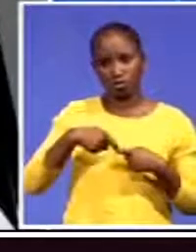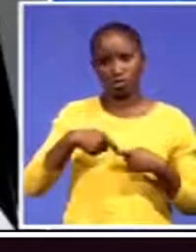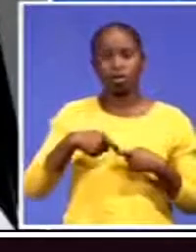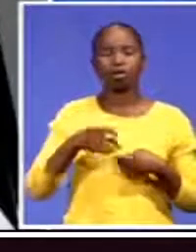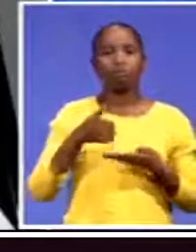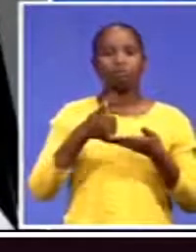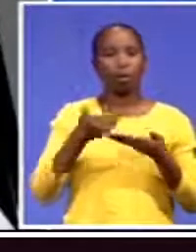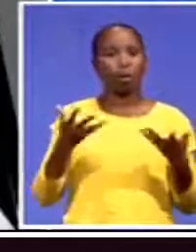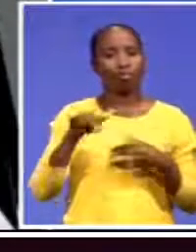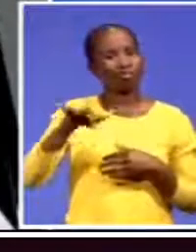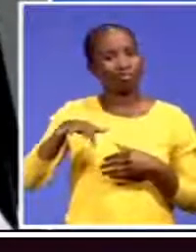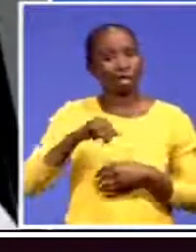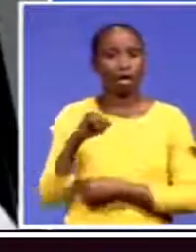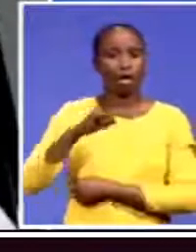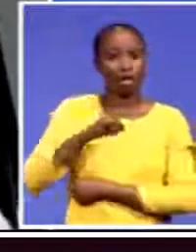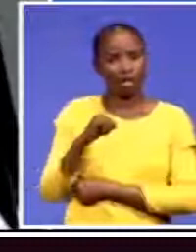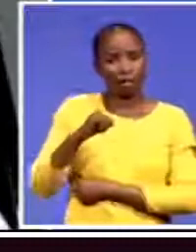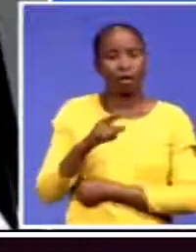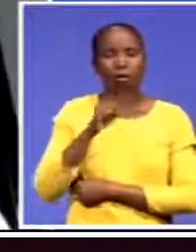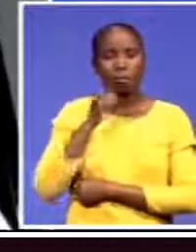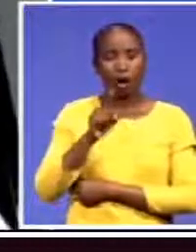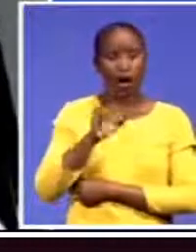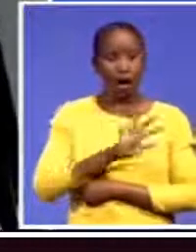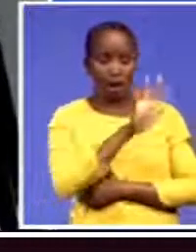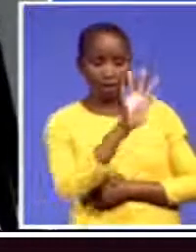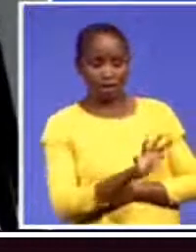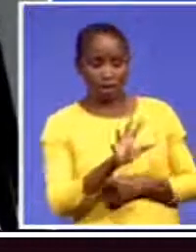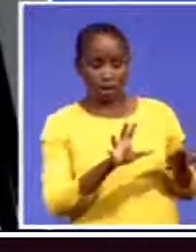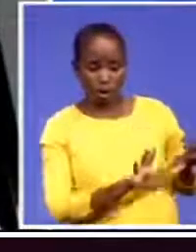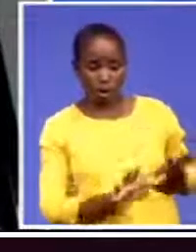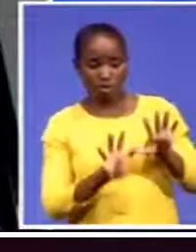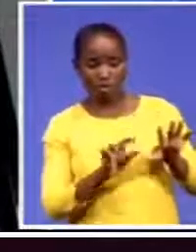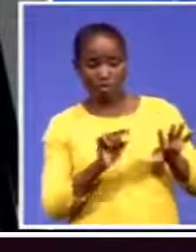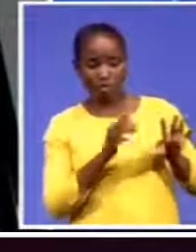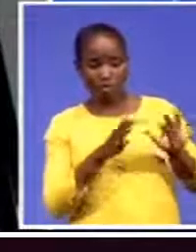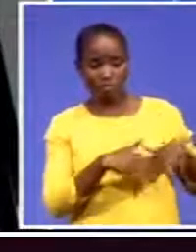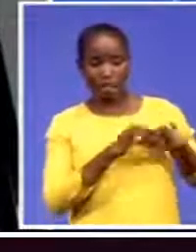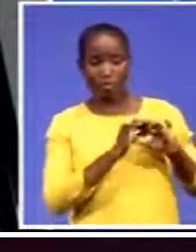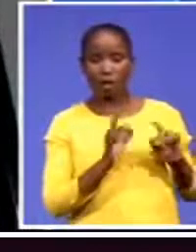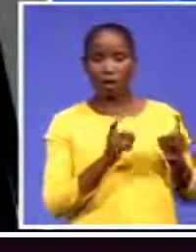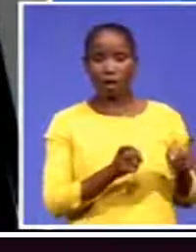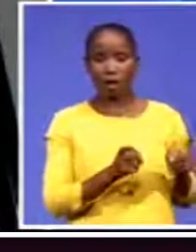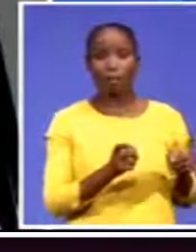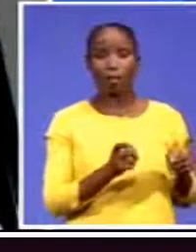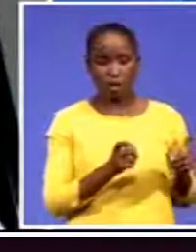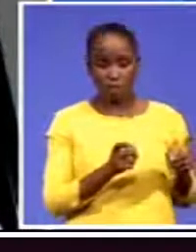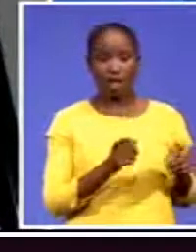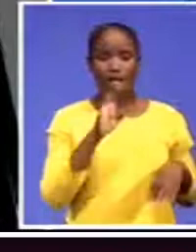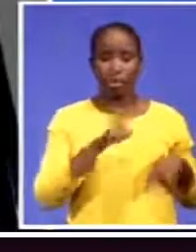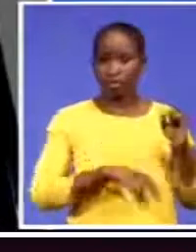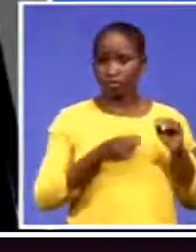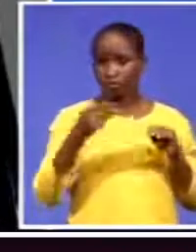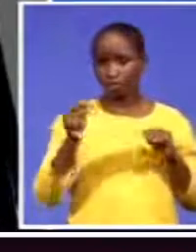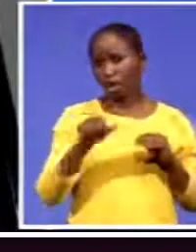African Continental Free Trade Area, you know, has been put together much quicker than any other global regional trade agreement. It's the largest